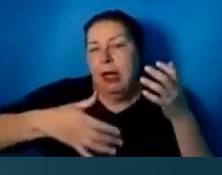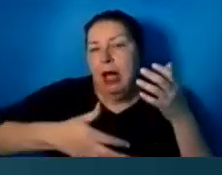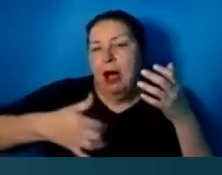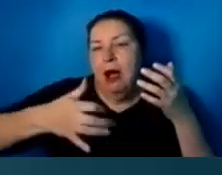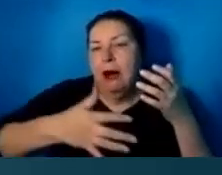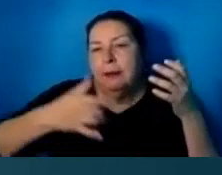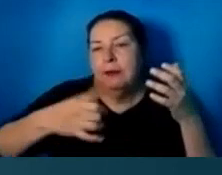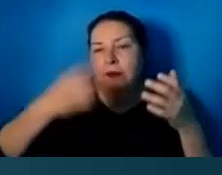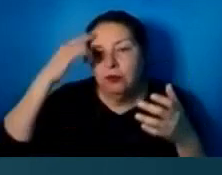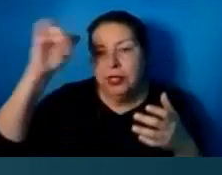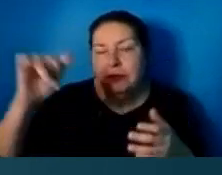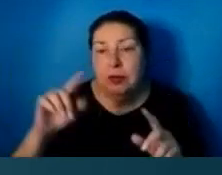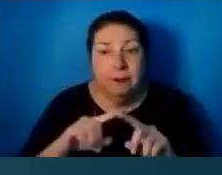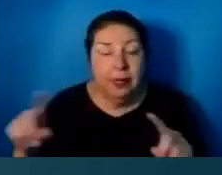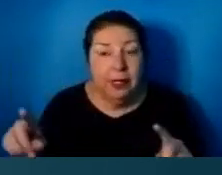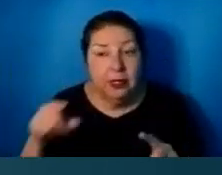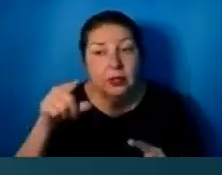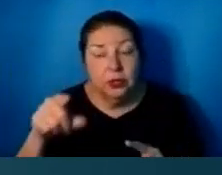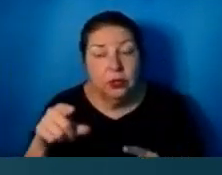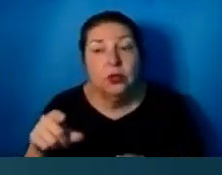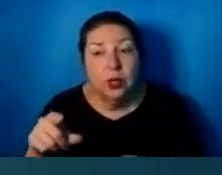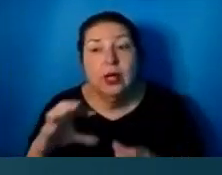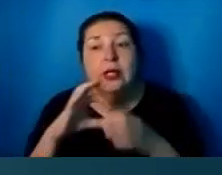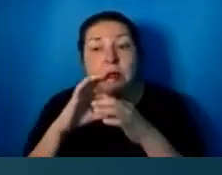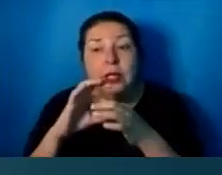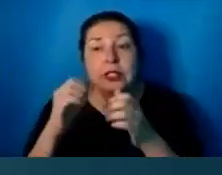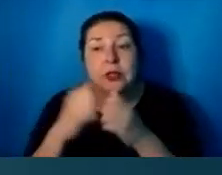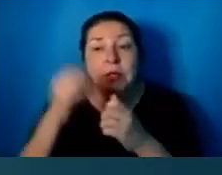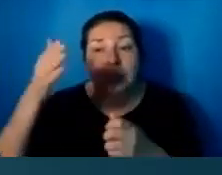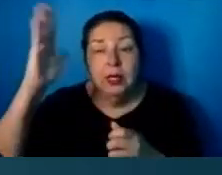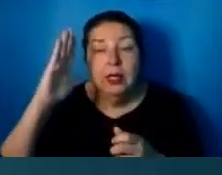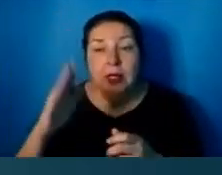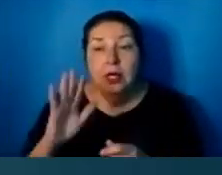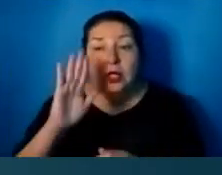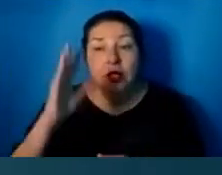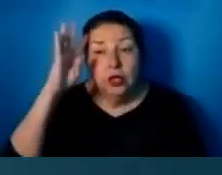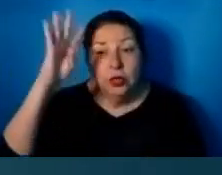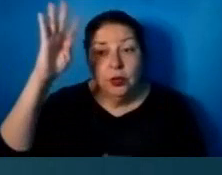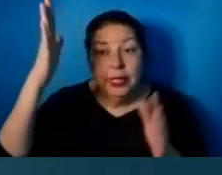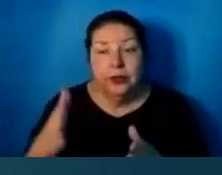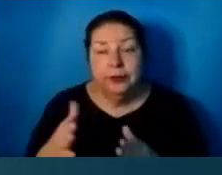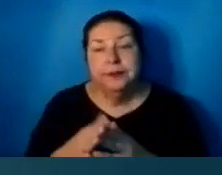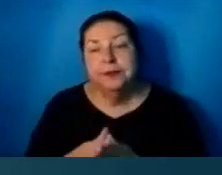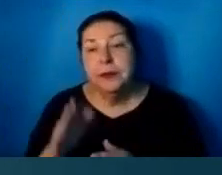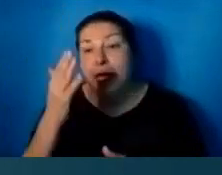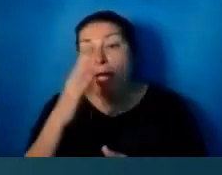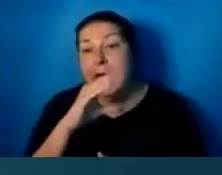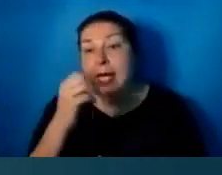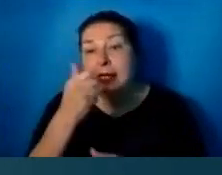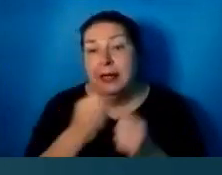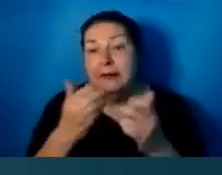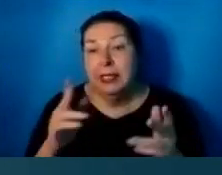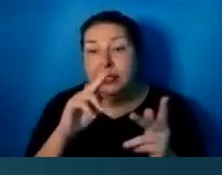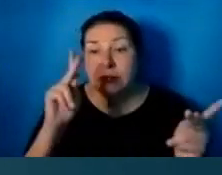But you are in relationship with God, your creator. And everything is perfect.